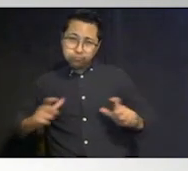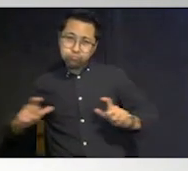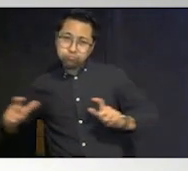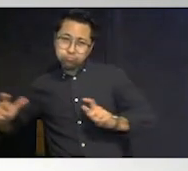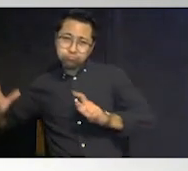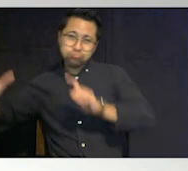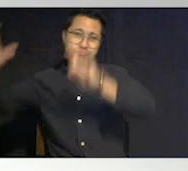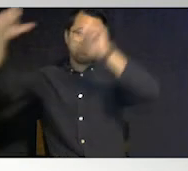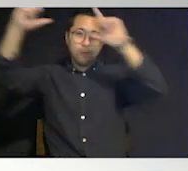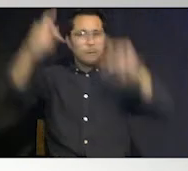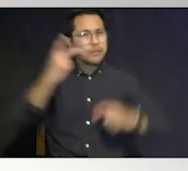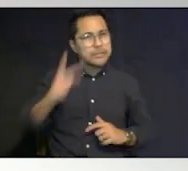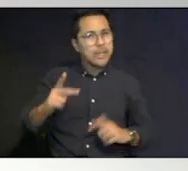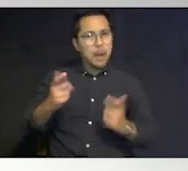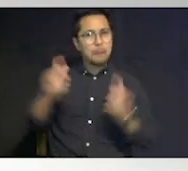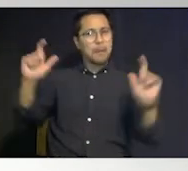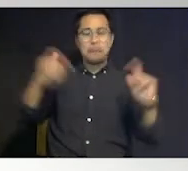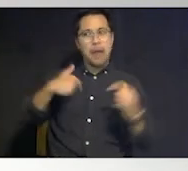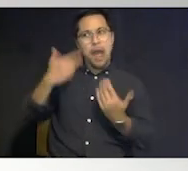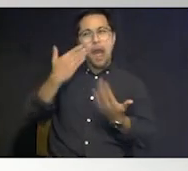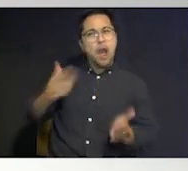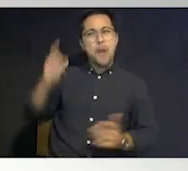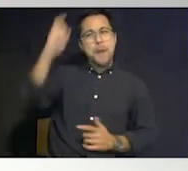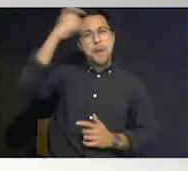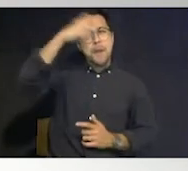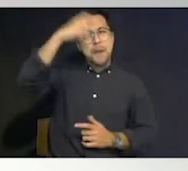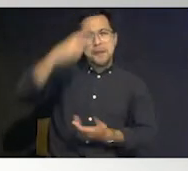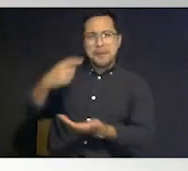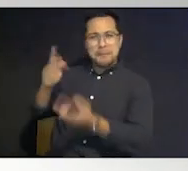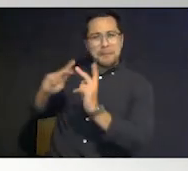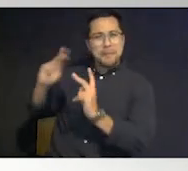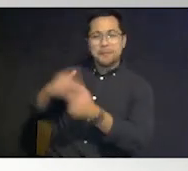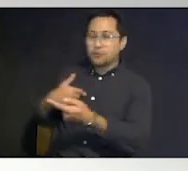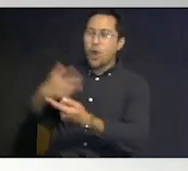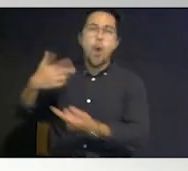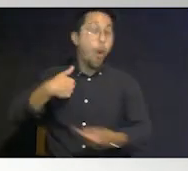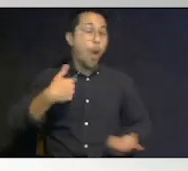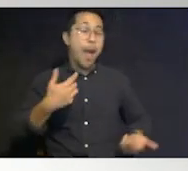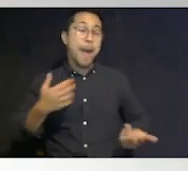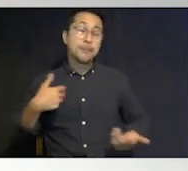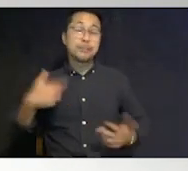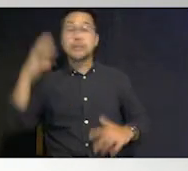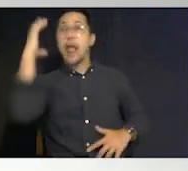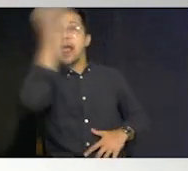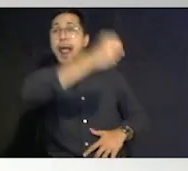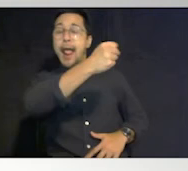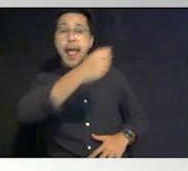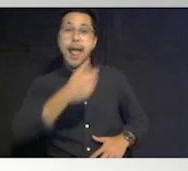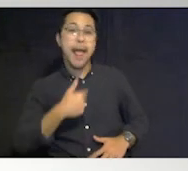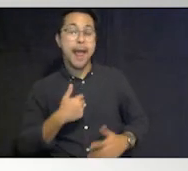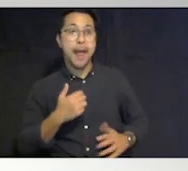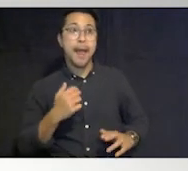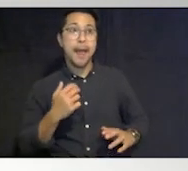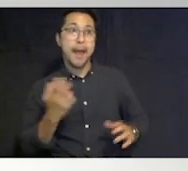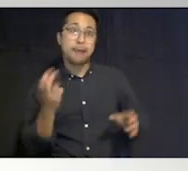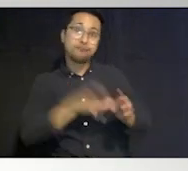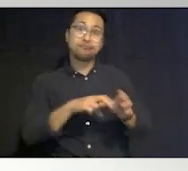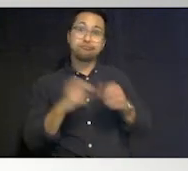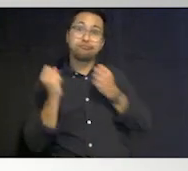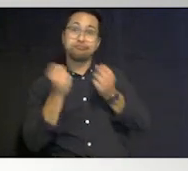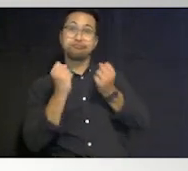i don't i don't always know the wisdom of of saying well i'm out of here and i'm going to jump in my car and just hope for the best